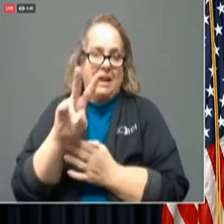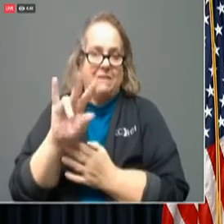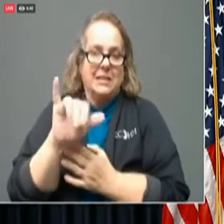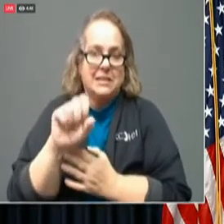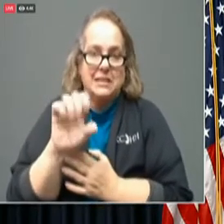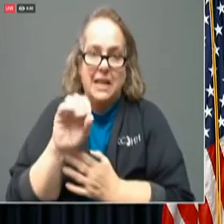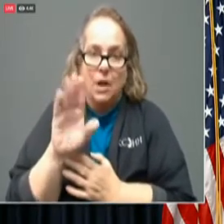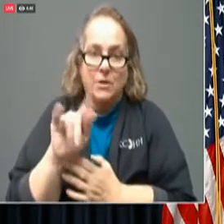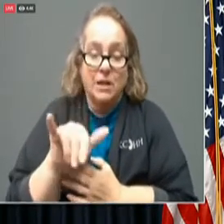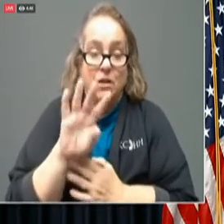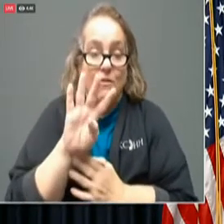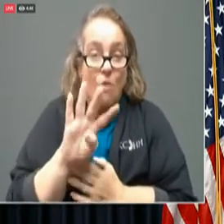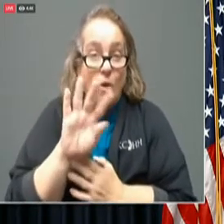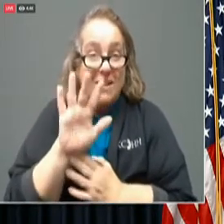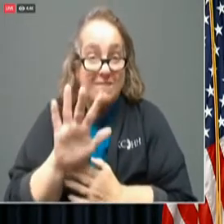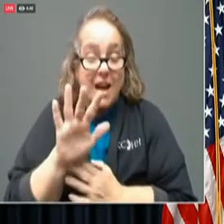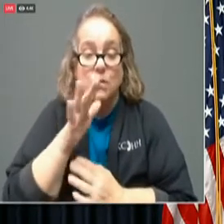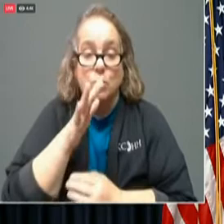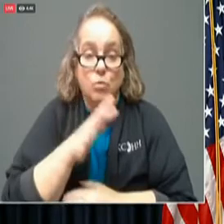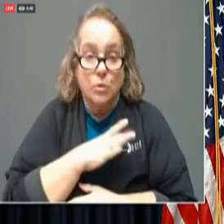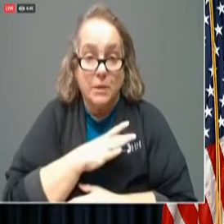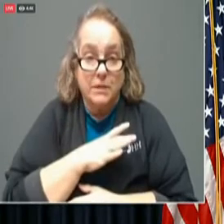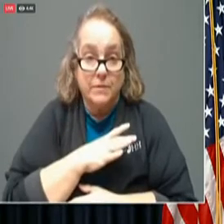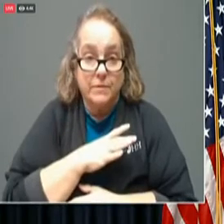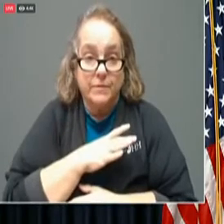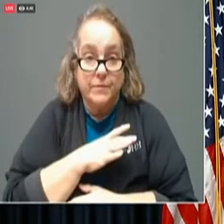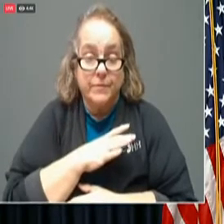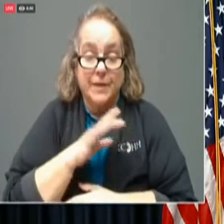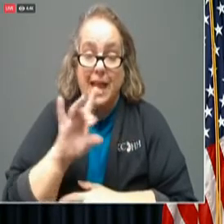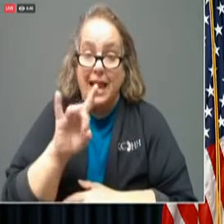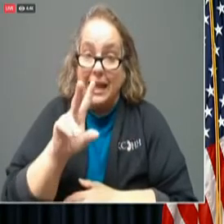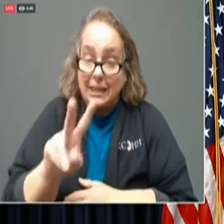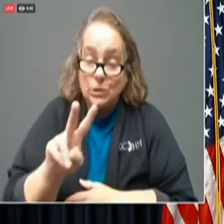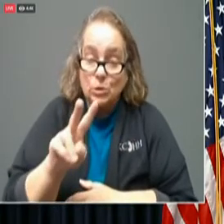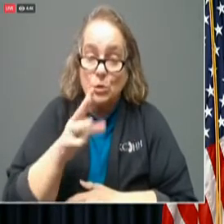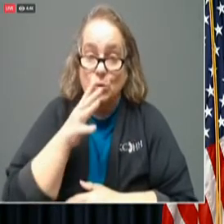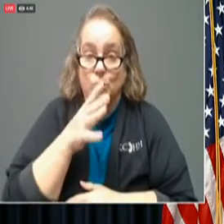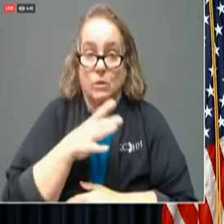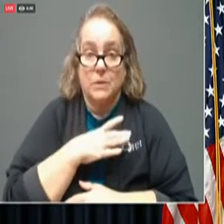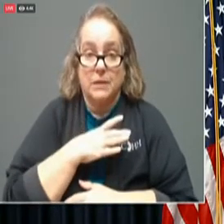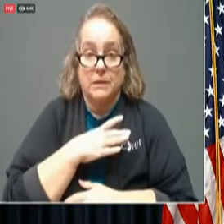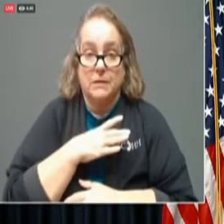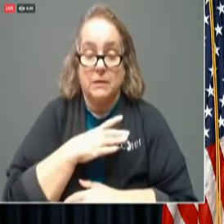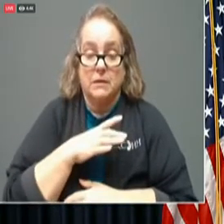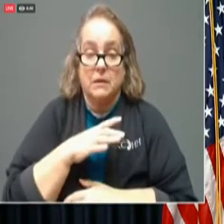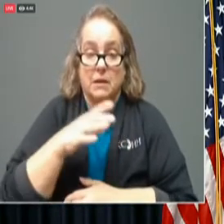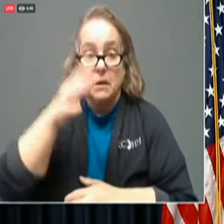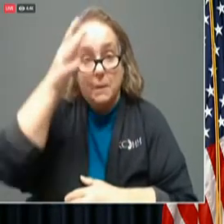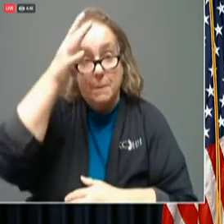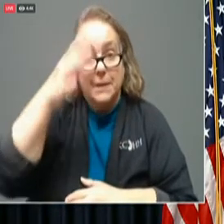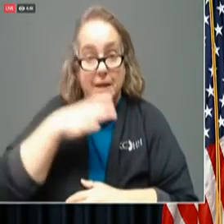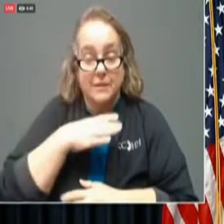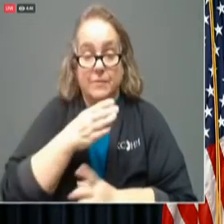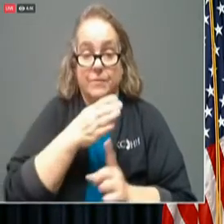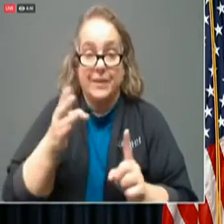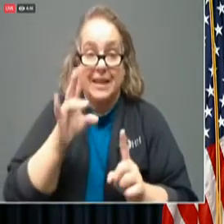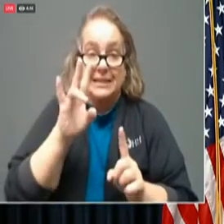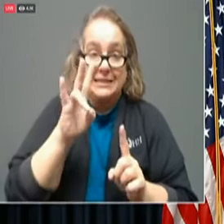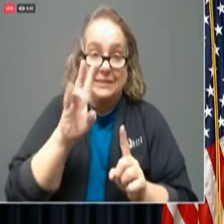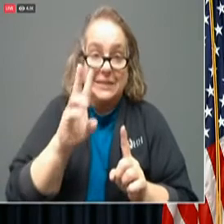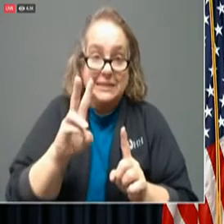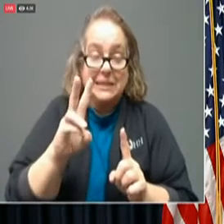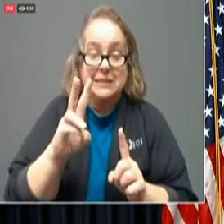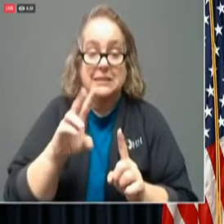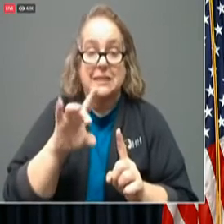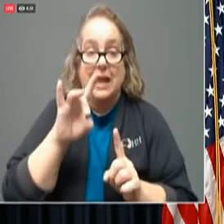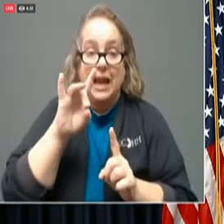a 45 year old woman, an 82 year old woman and then men ages 76, 84,